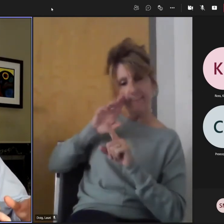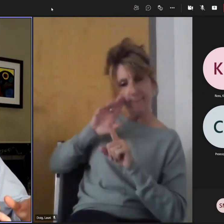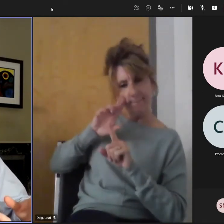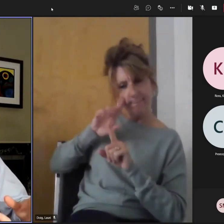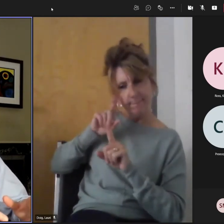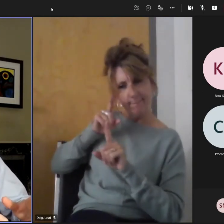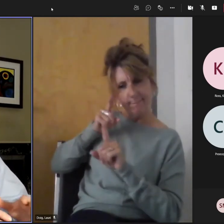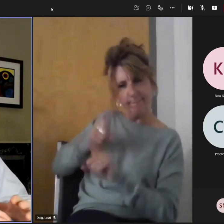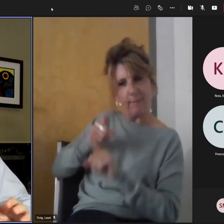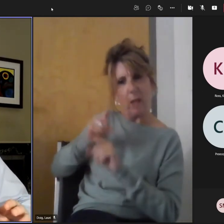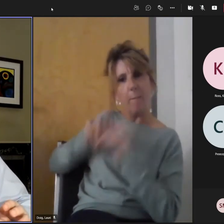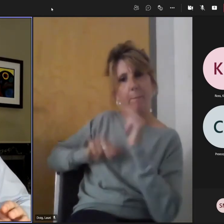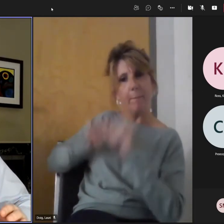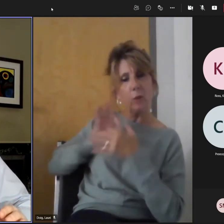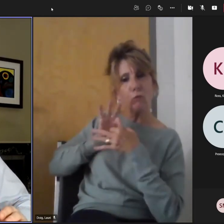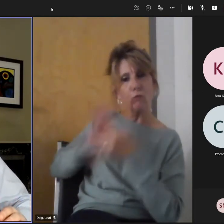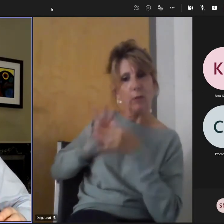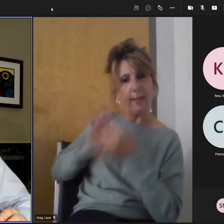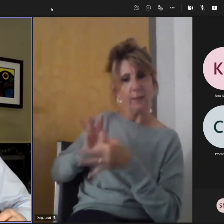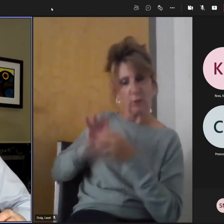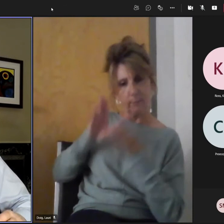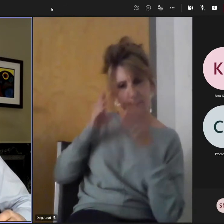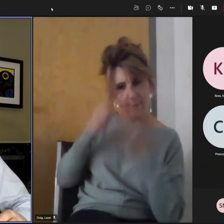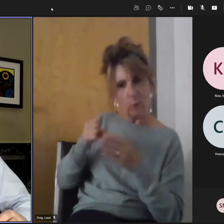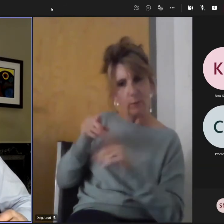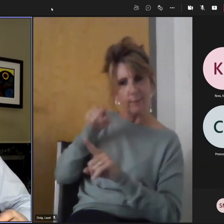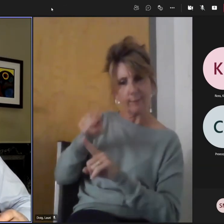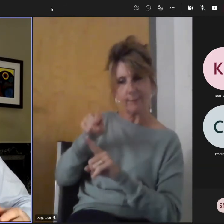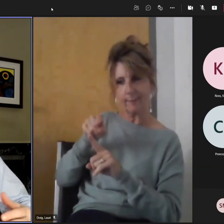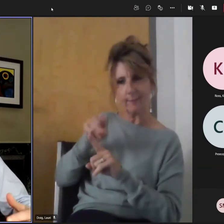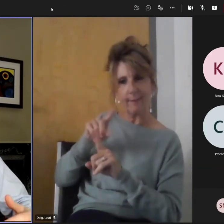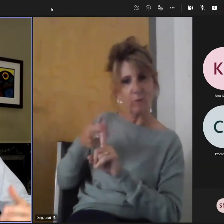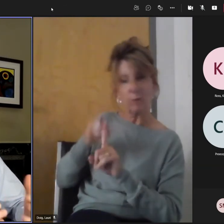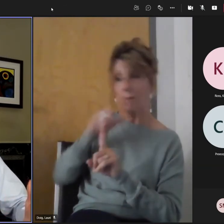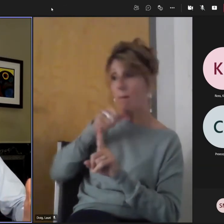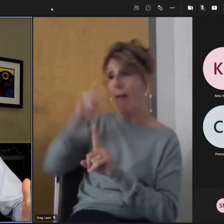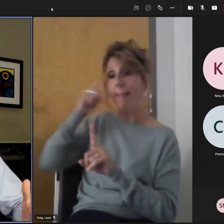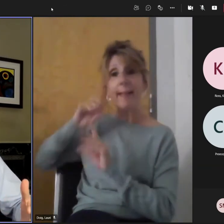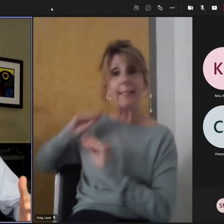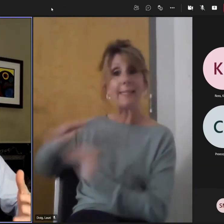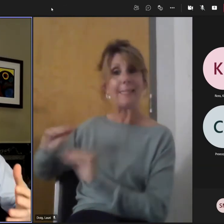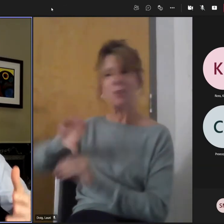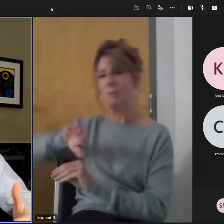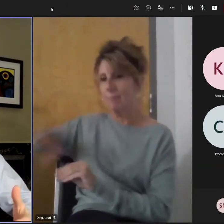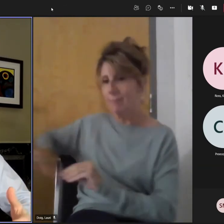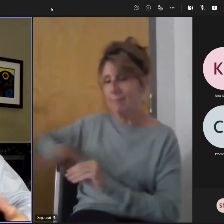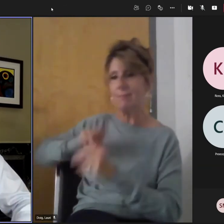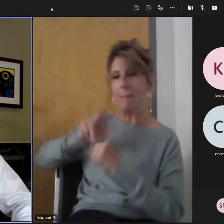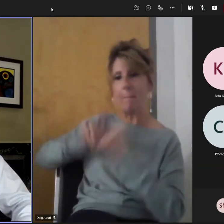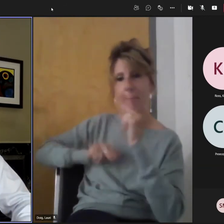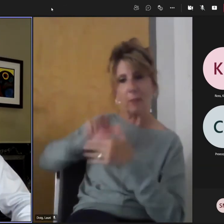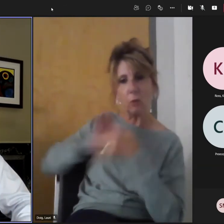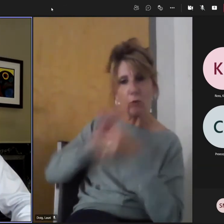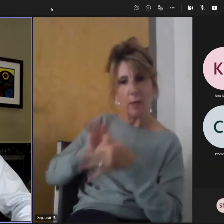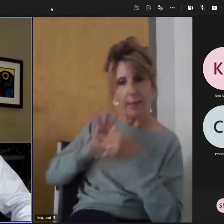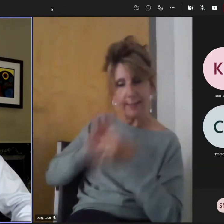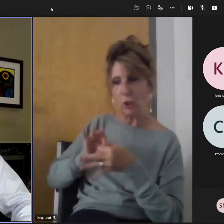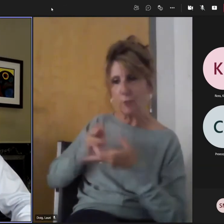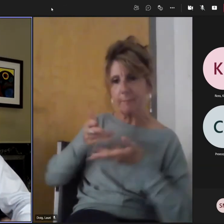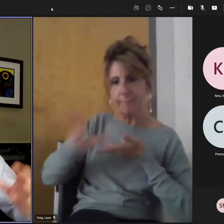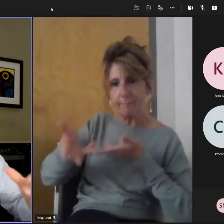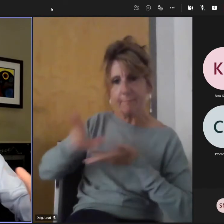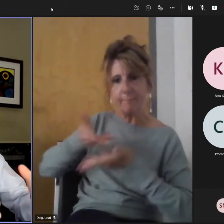swaths of cases which will become rejuvenated with a different approach. So